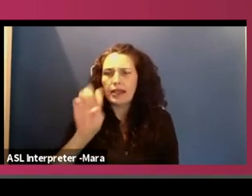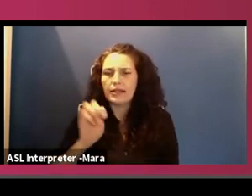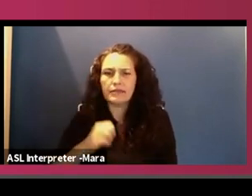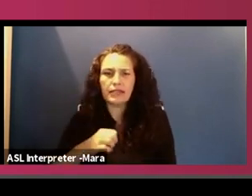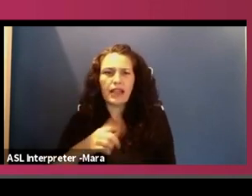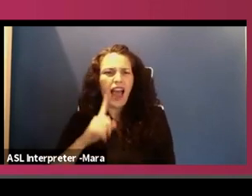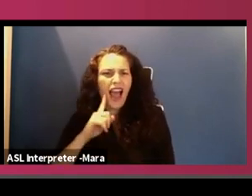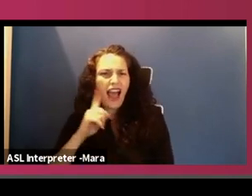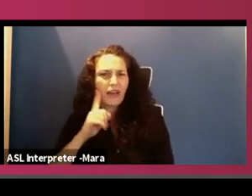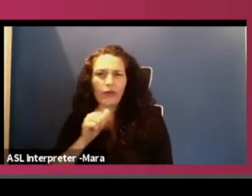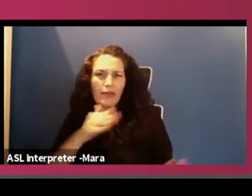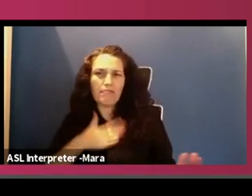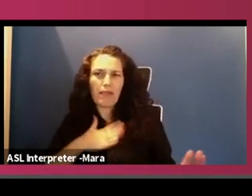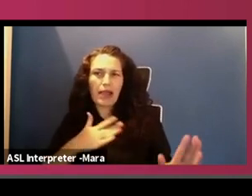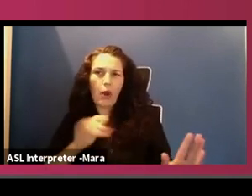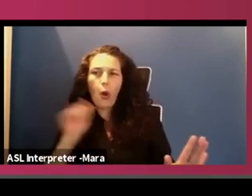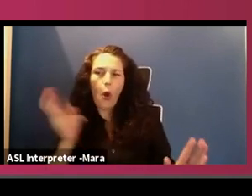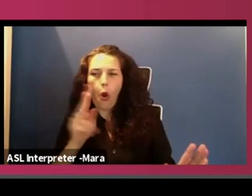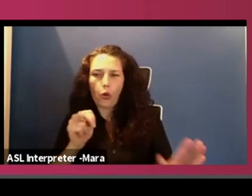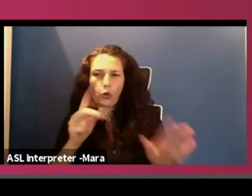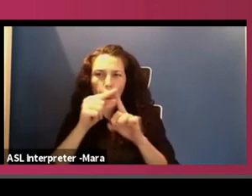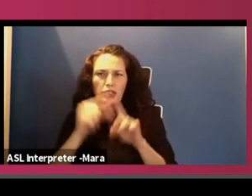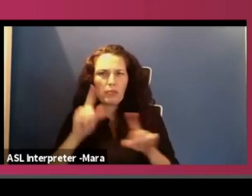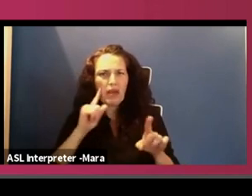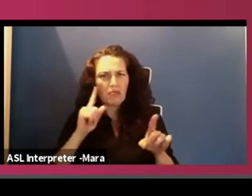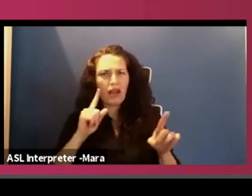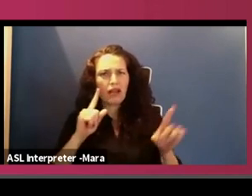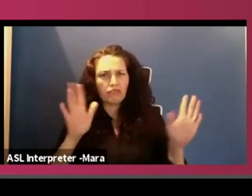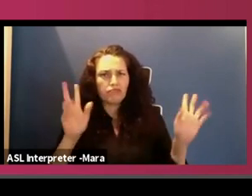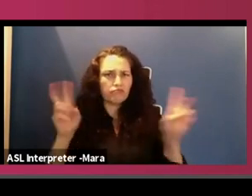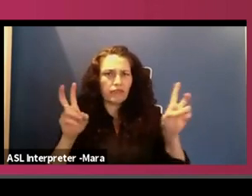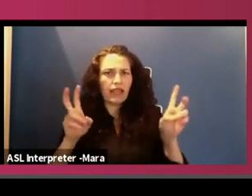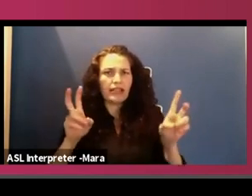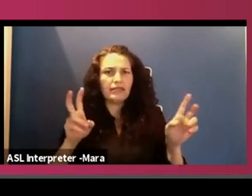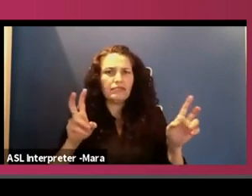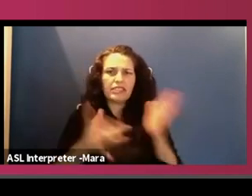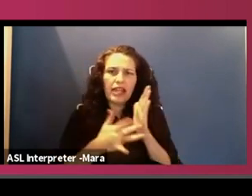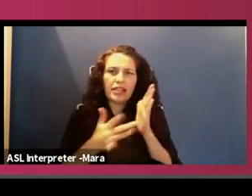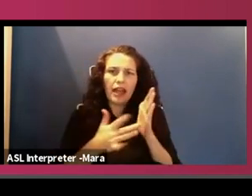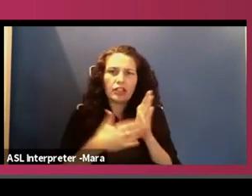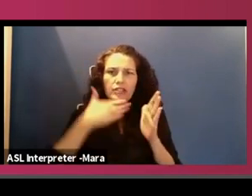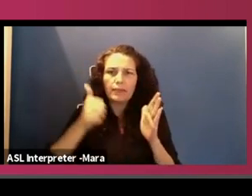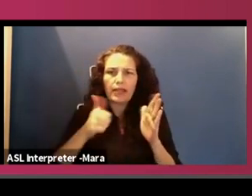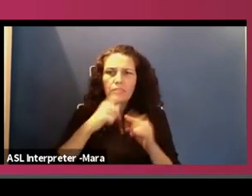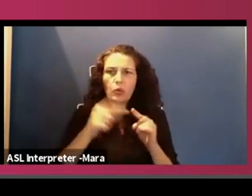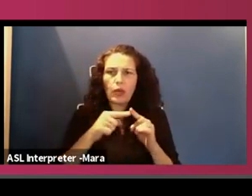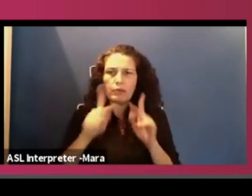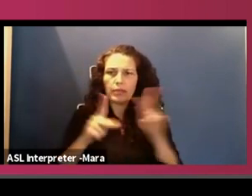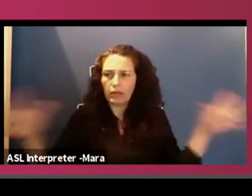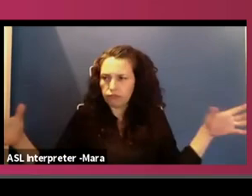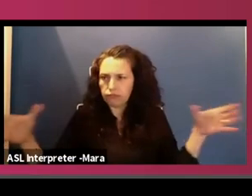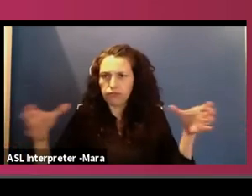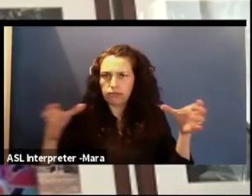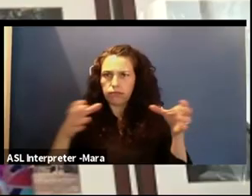best when it brings people, you know, together. And I'm really excited to hear from each of our speakers. So without further